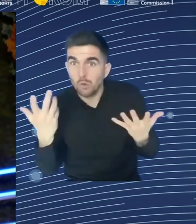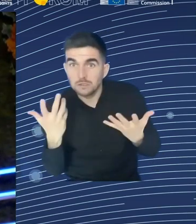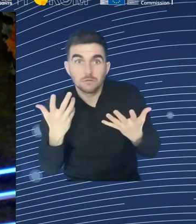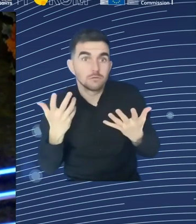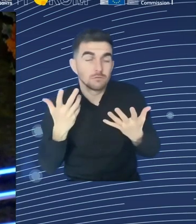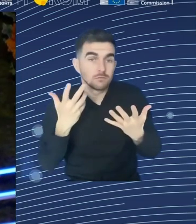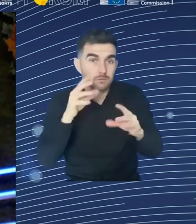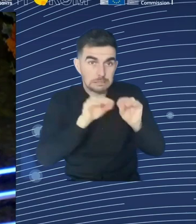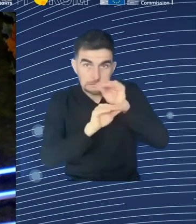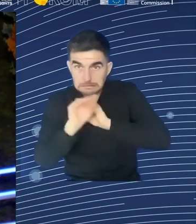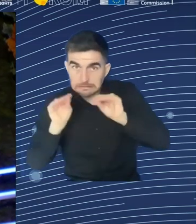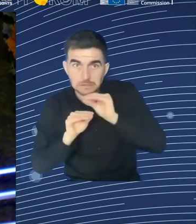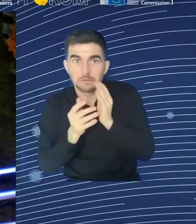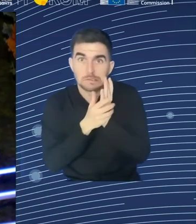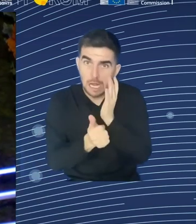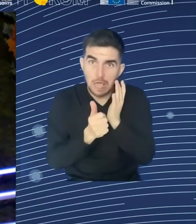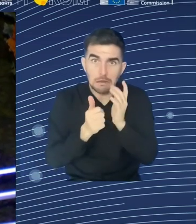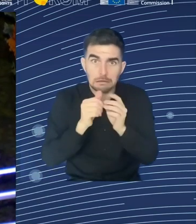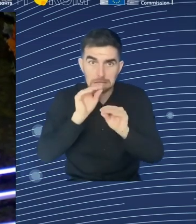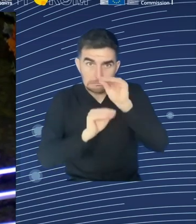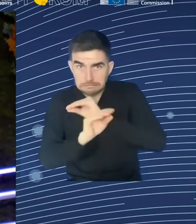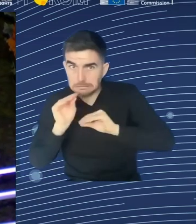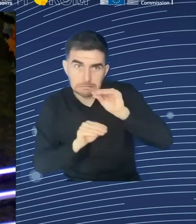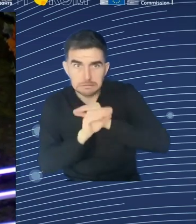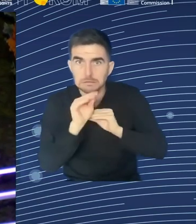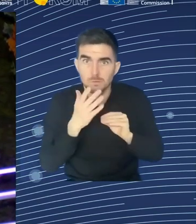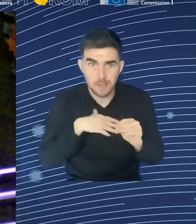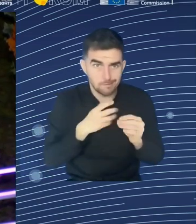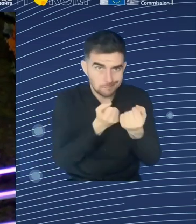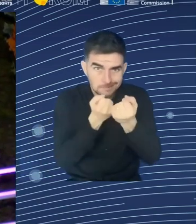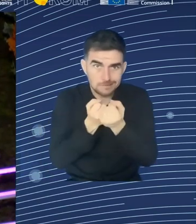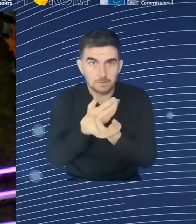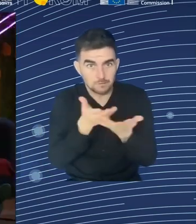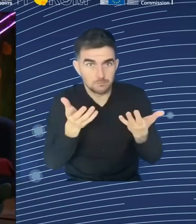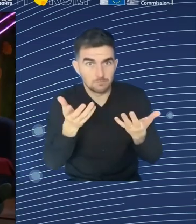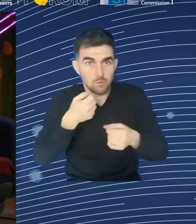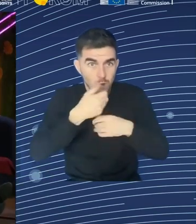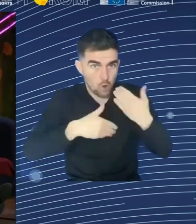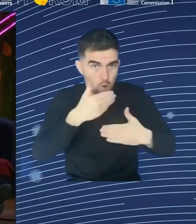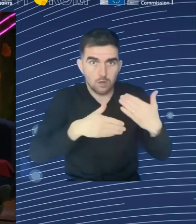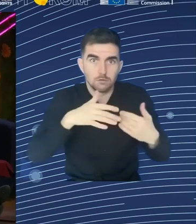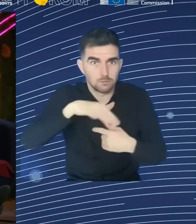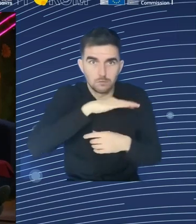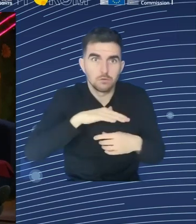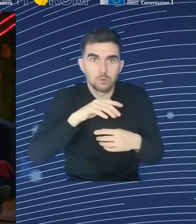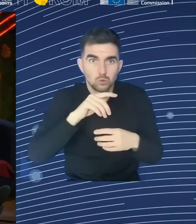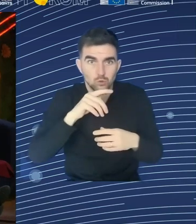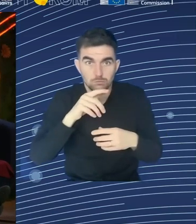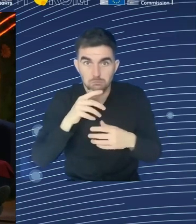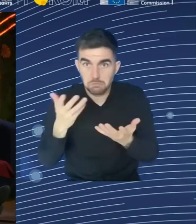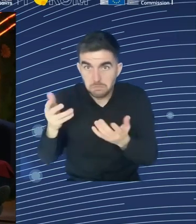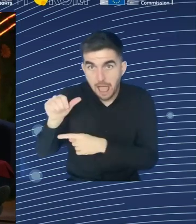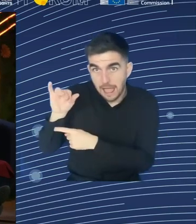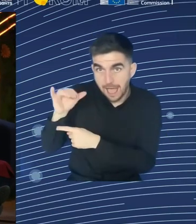productive, that can overcome the effects of a declining labor force. But, again, we have to tackle some of the other